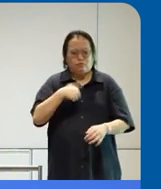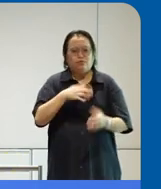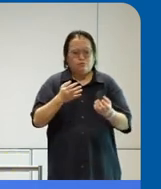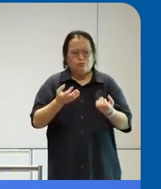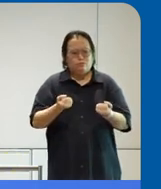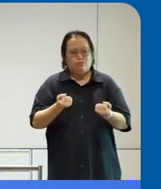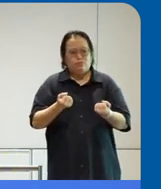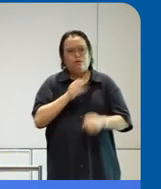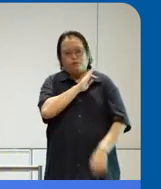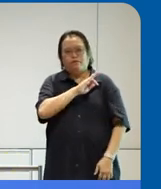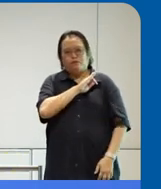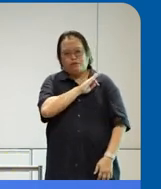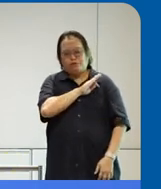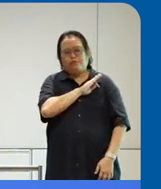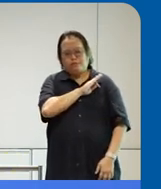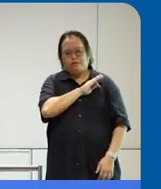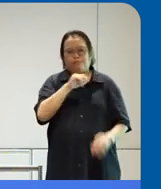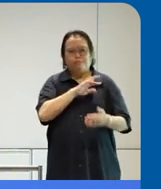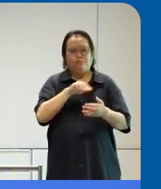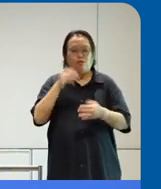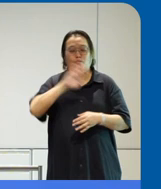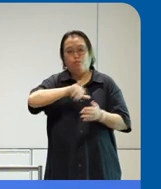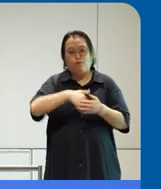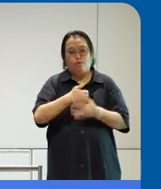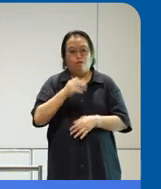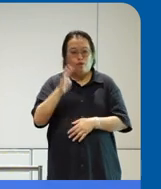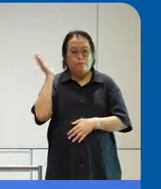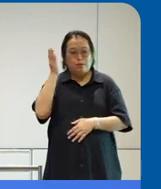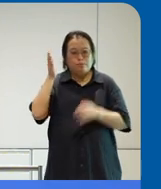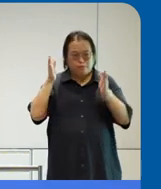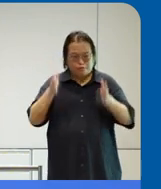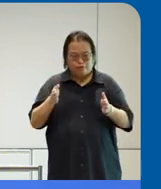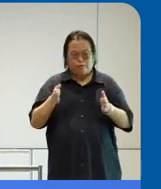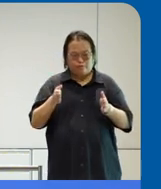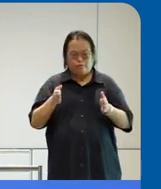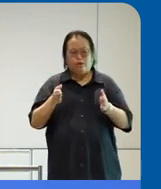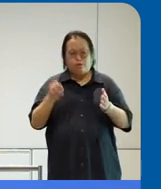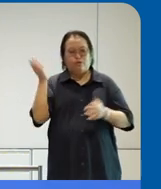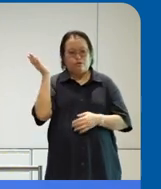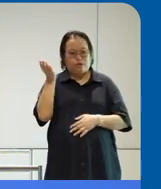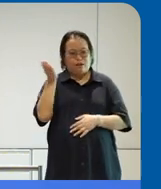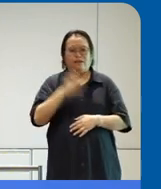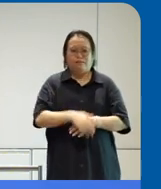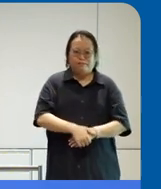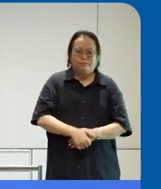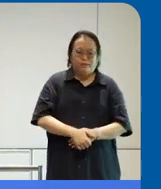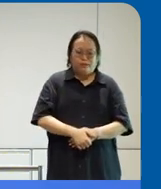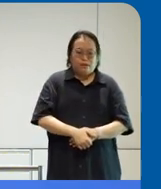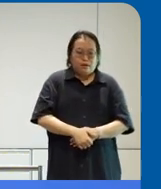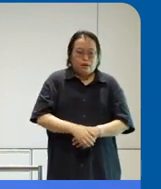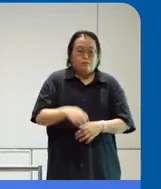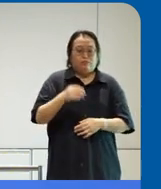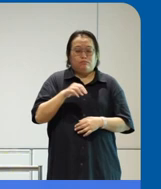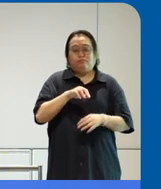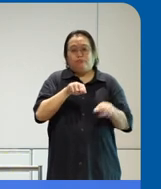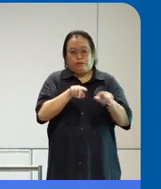I think all four of the panelists will touch on this particular aspect, but I just wanted to highlight it because John's sharing about how they embark on